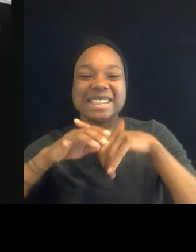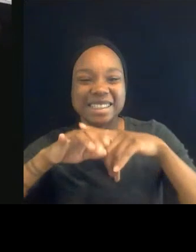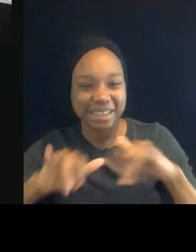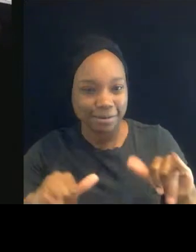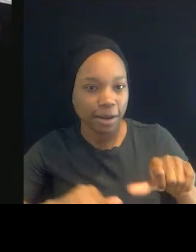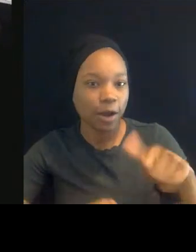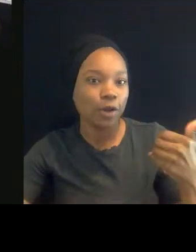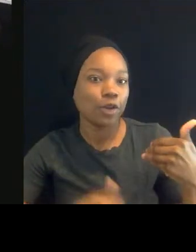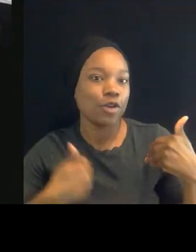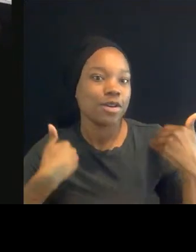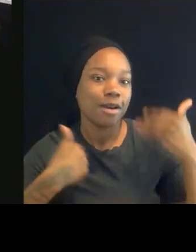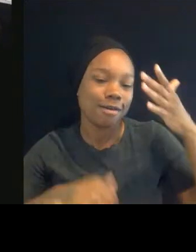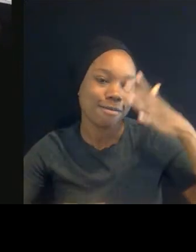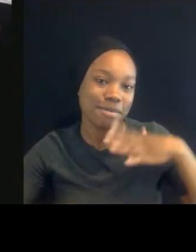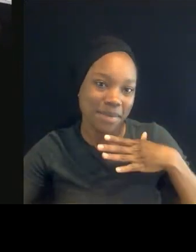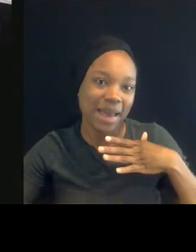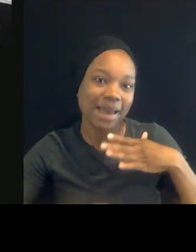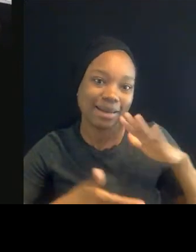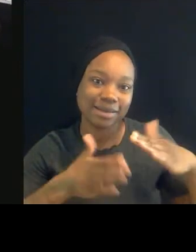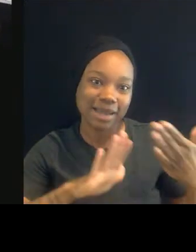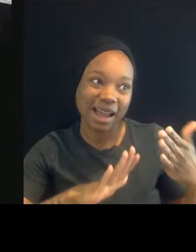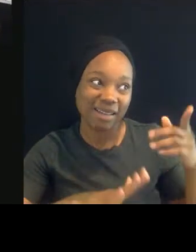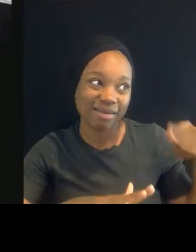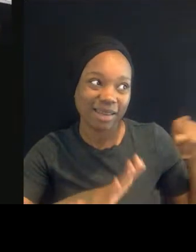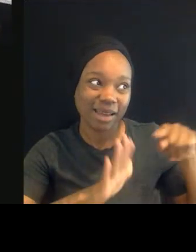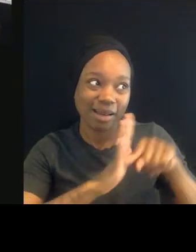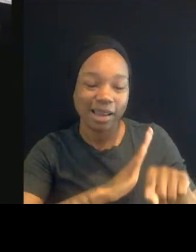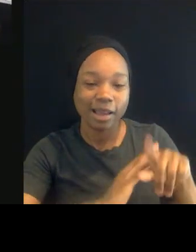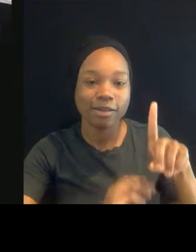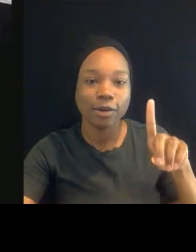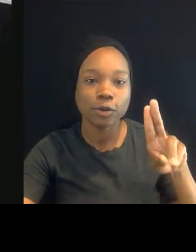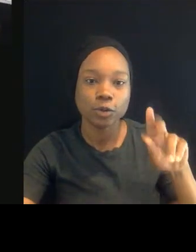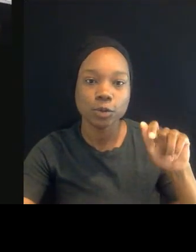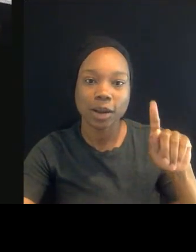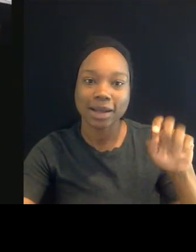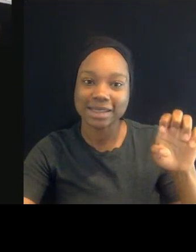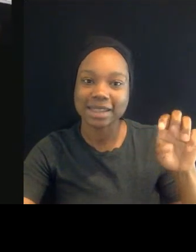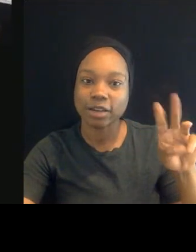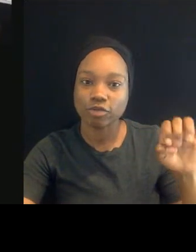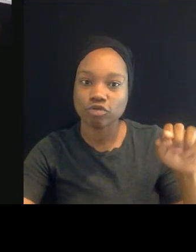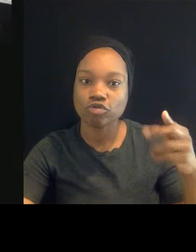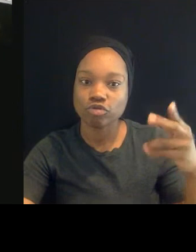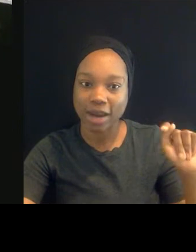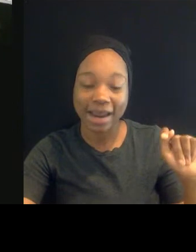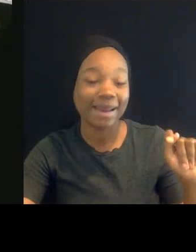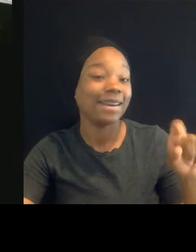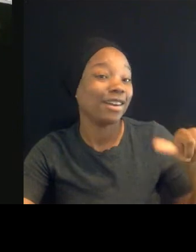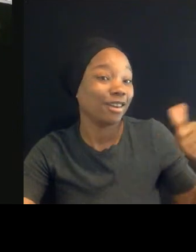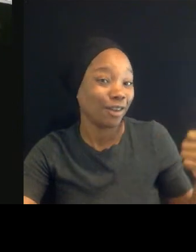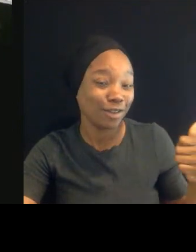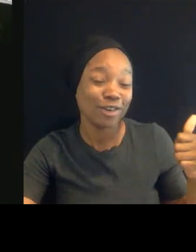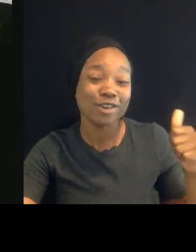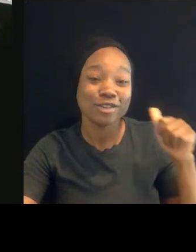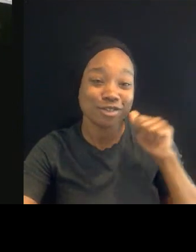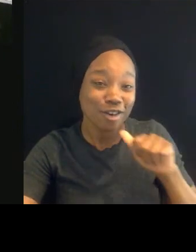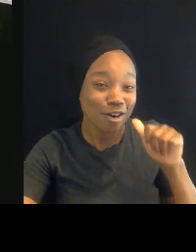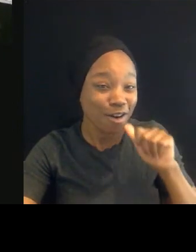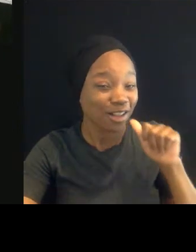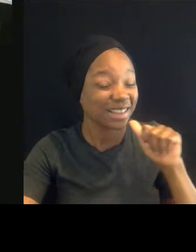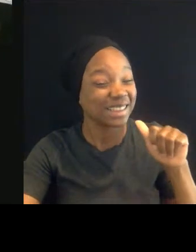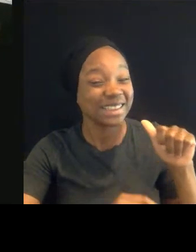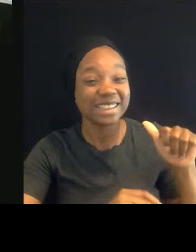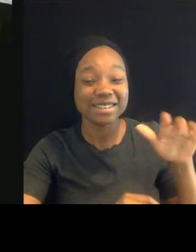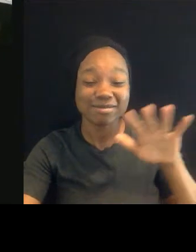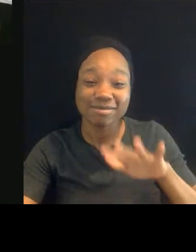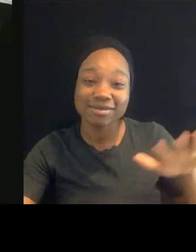was killed by police within the same sort of timeframe. And I just wonder, how do you, how do you process something like that? How